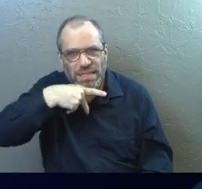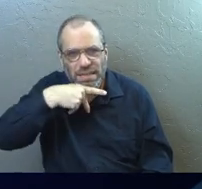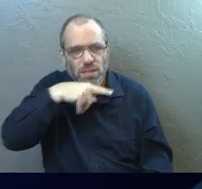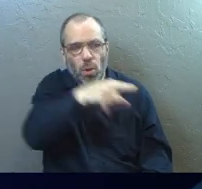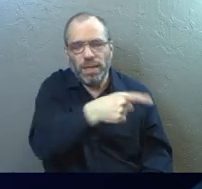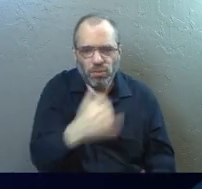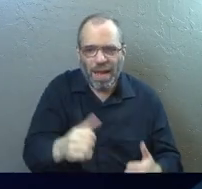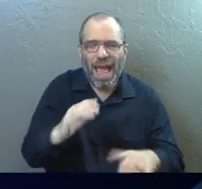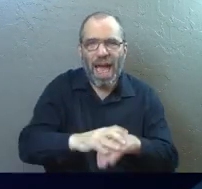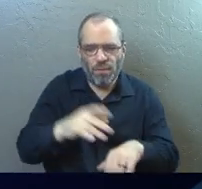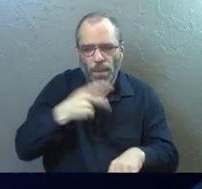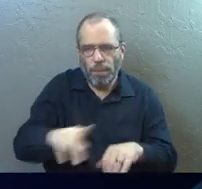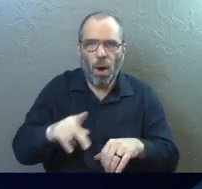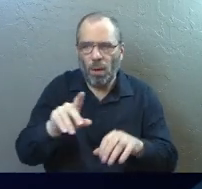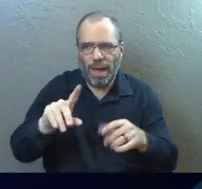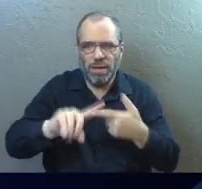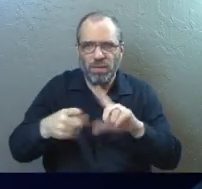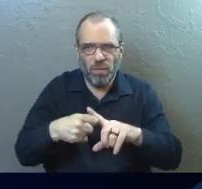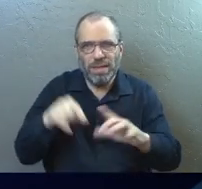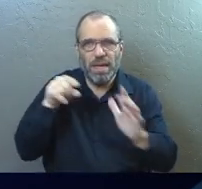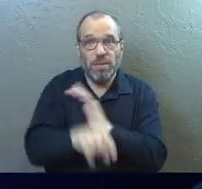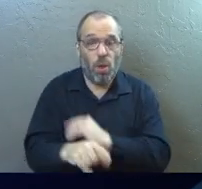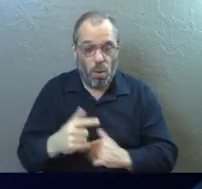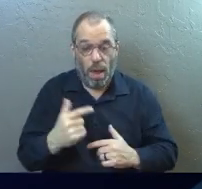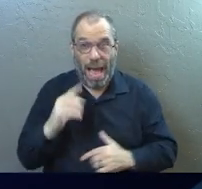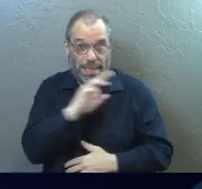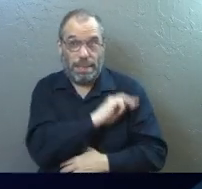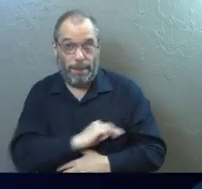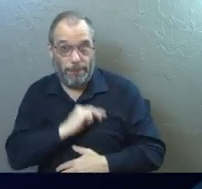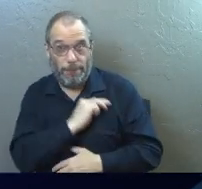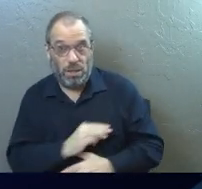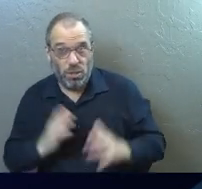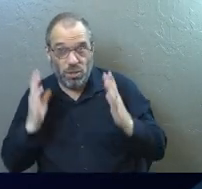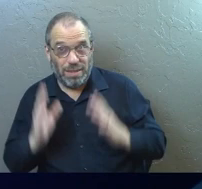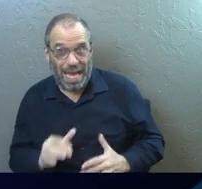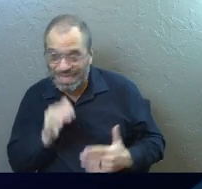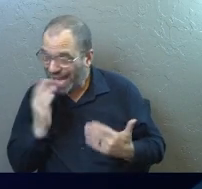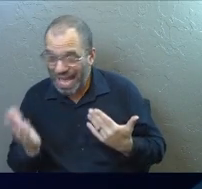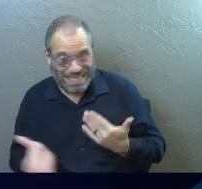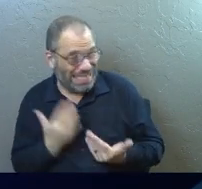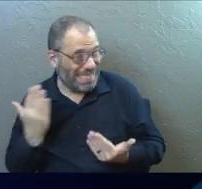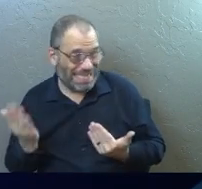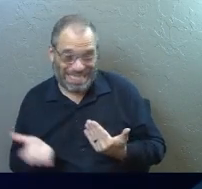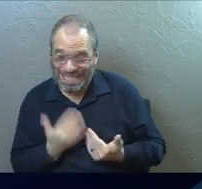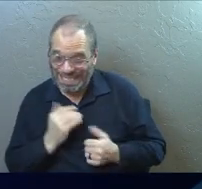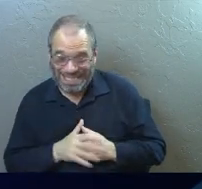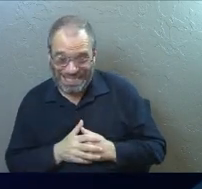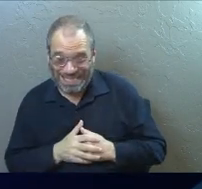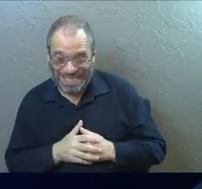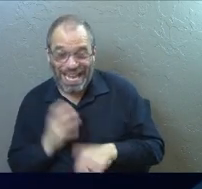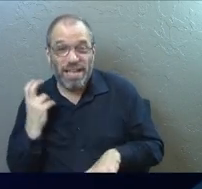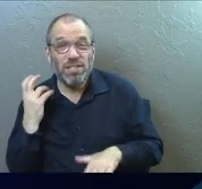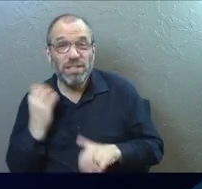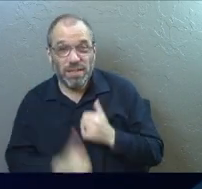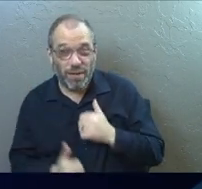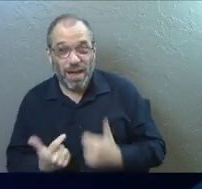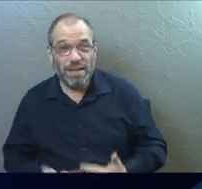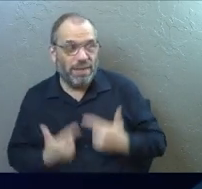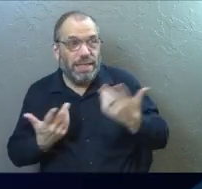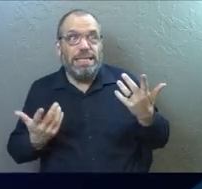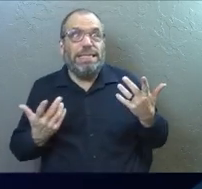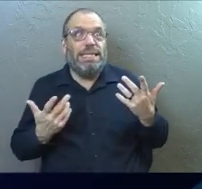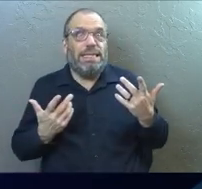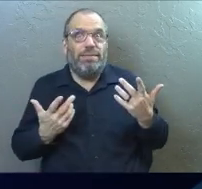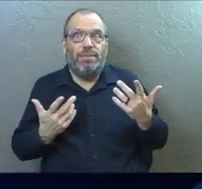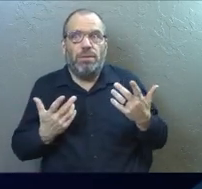killed. So living as a missionary is not easy life. It's tough life, maybe even